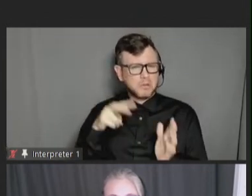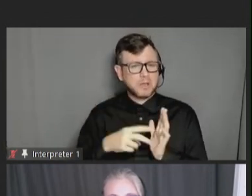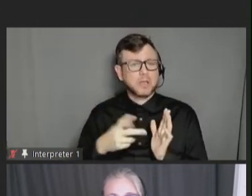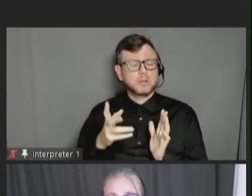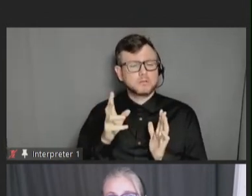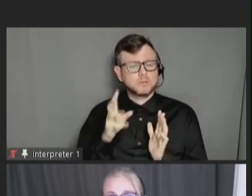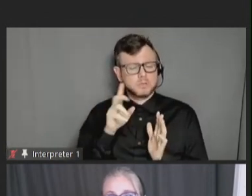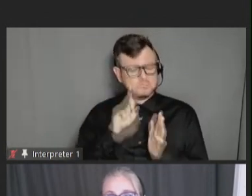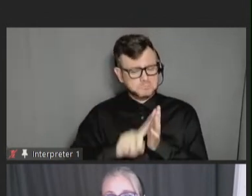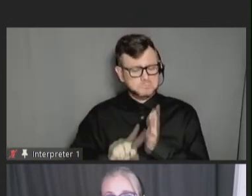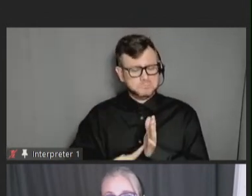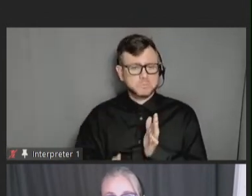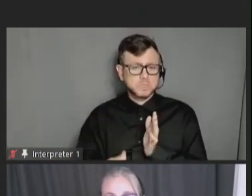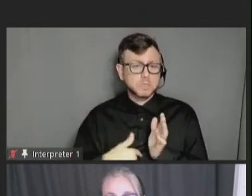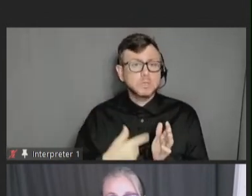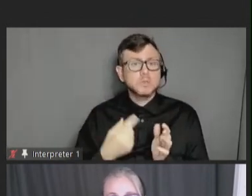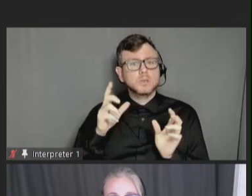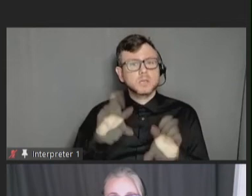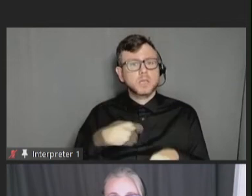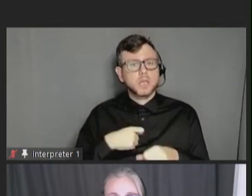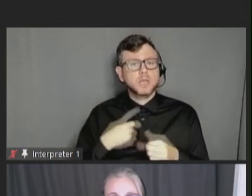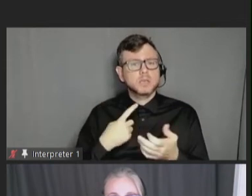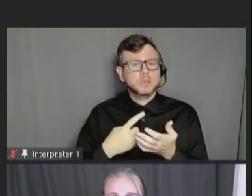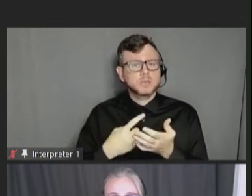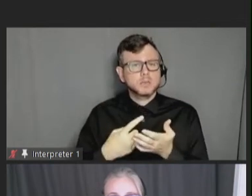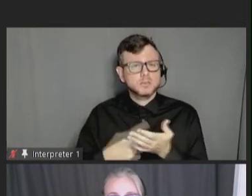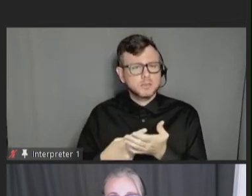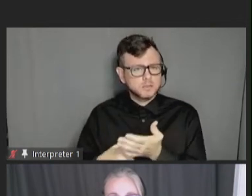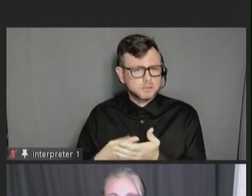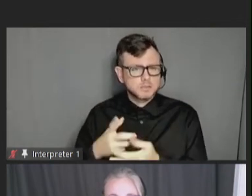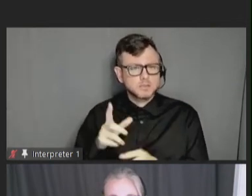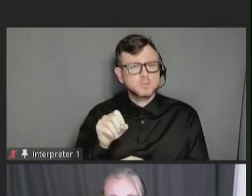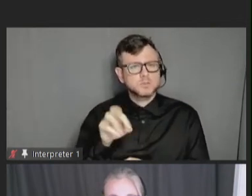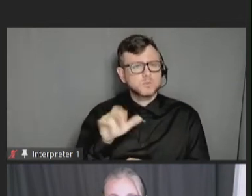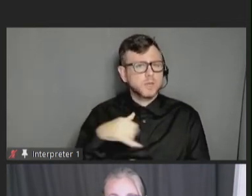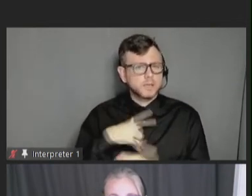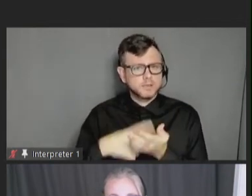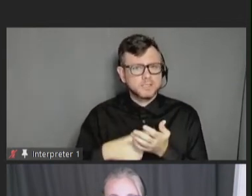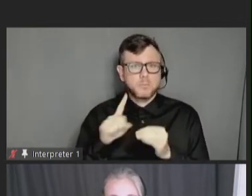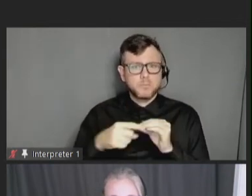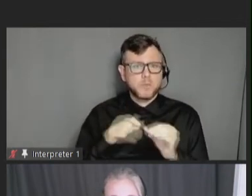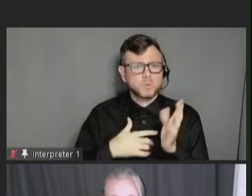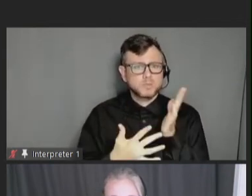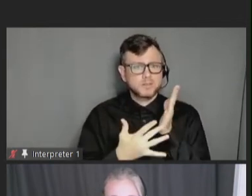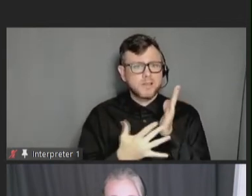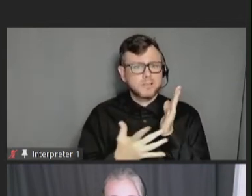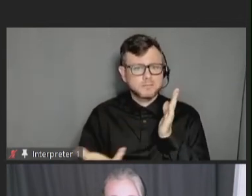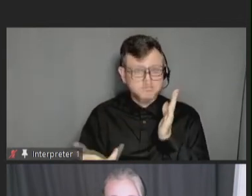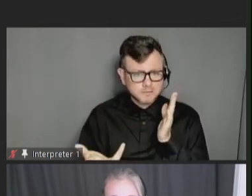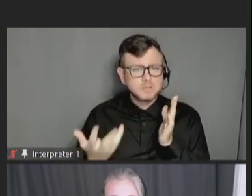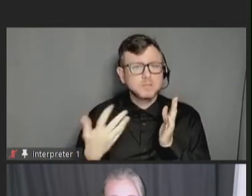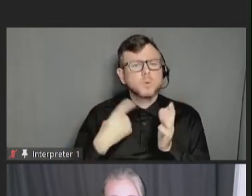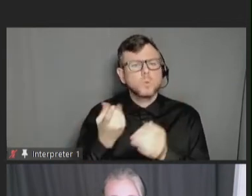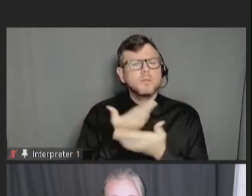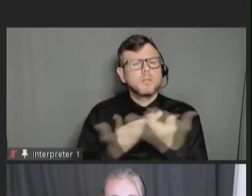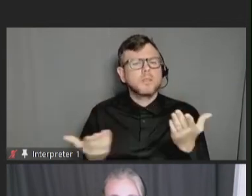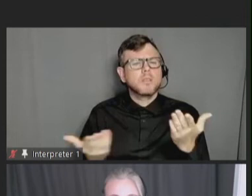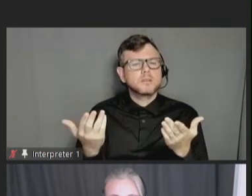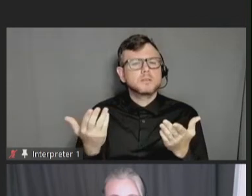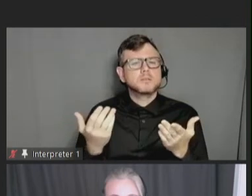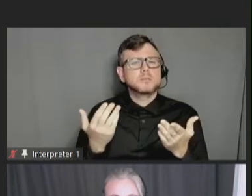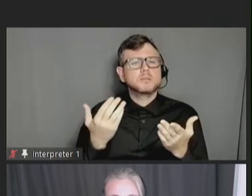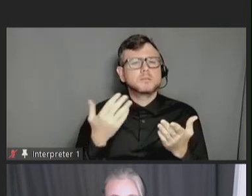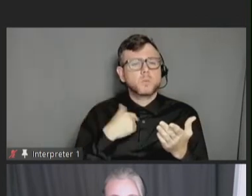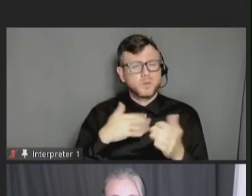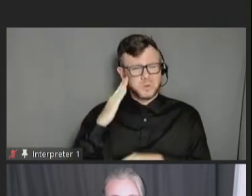Again, we also have to touch on it, and I think Troy mentioned it too, in terms of technology. And one of the things that we need to be